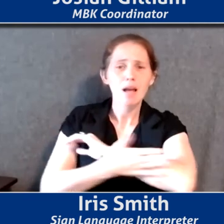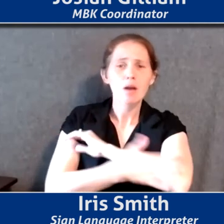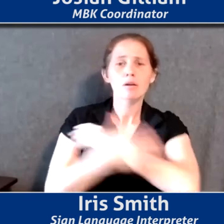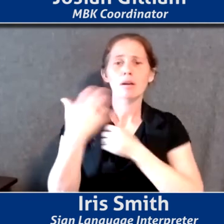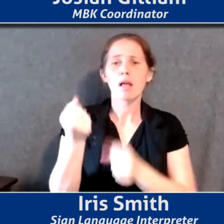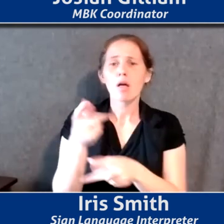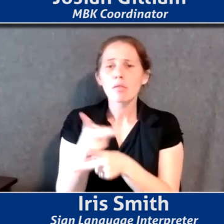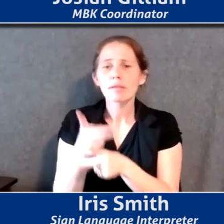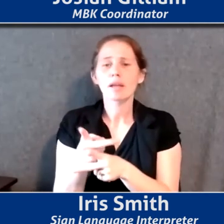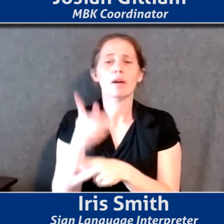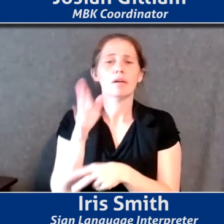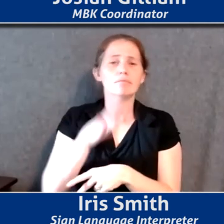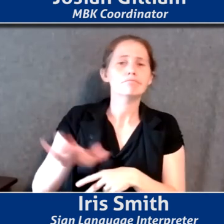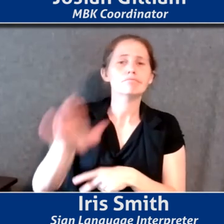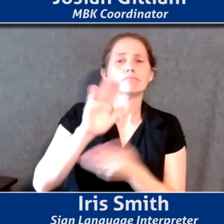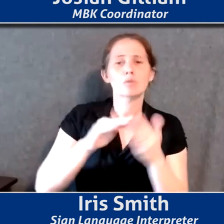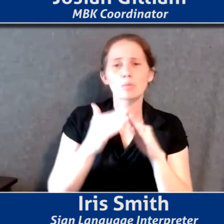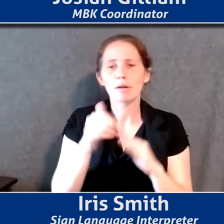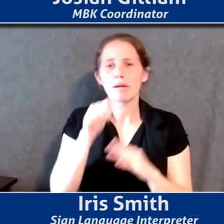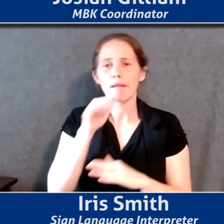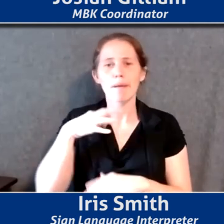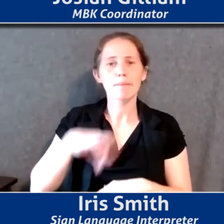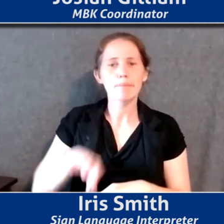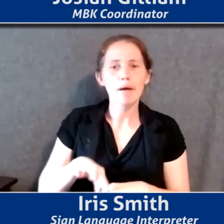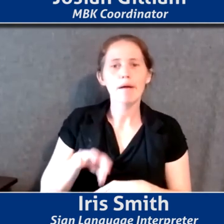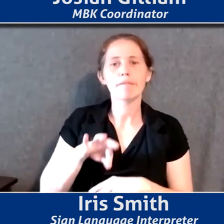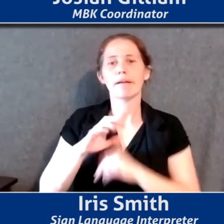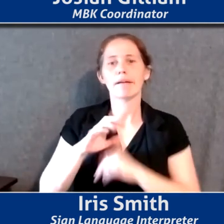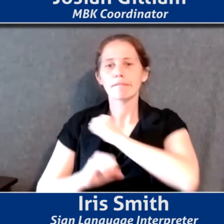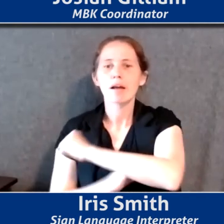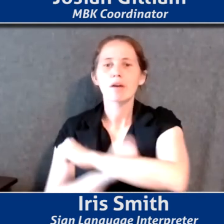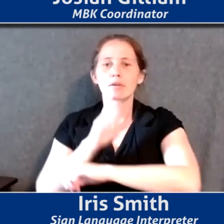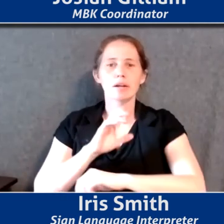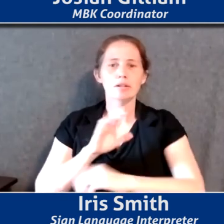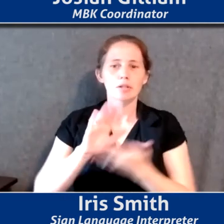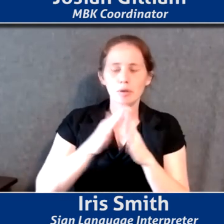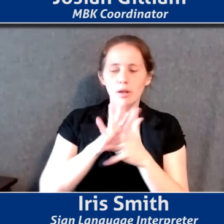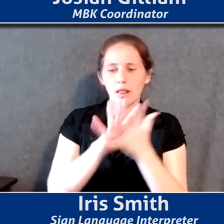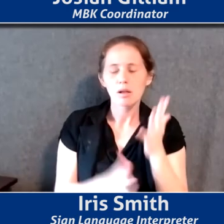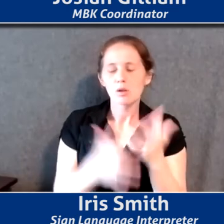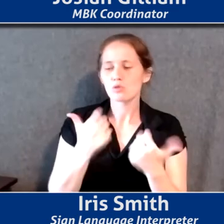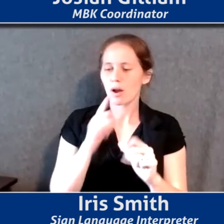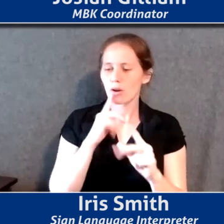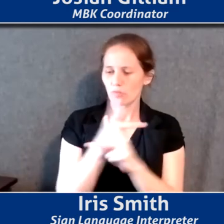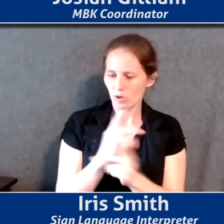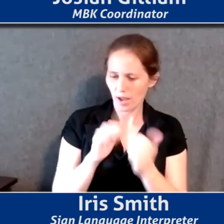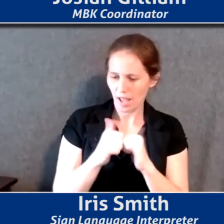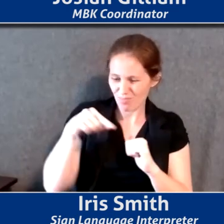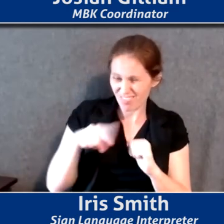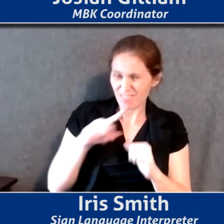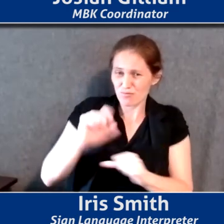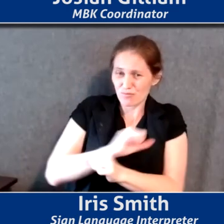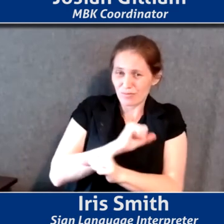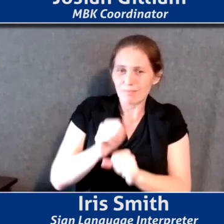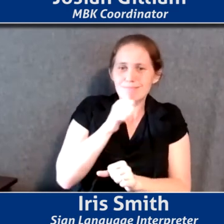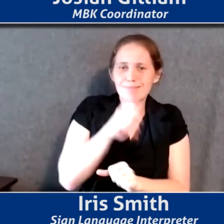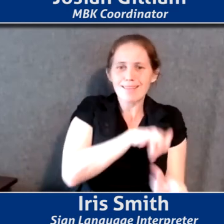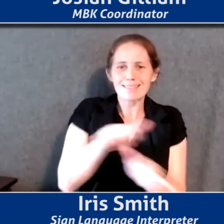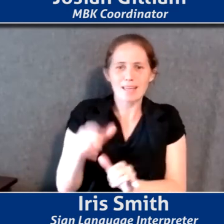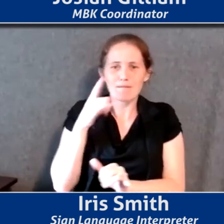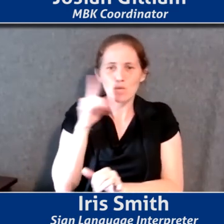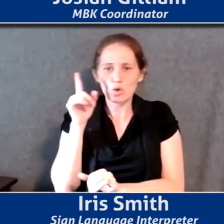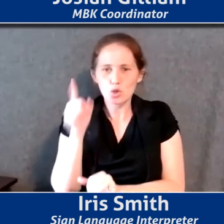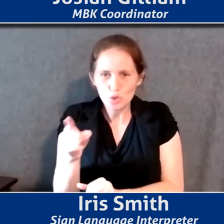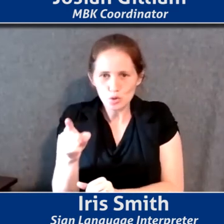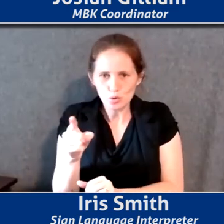and our business community and our nonprofit community and our foundation community are trying to figure out how this reality is not the same for you by